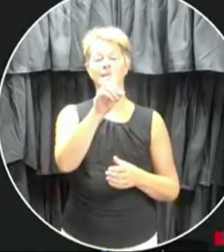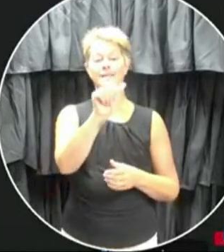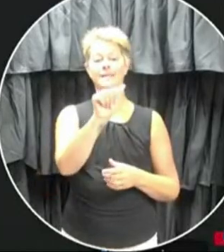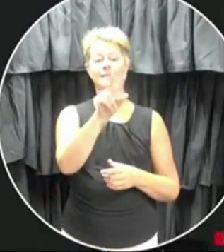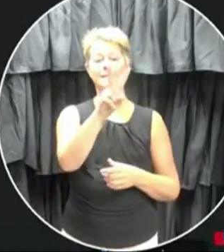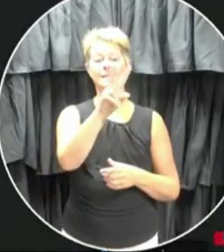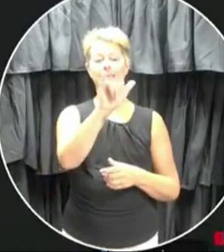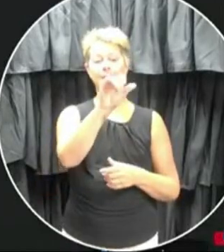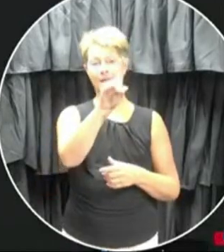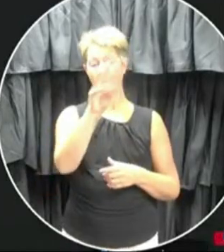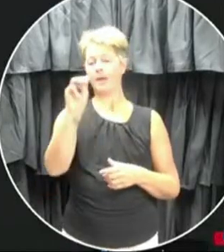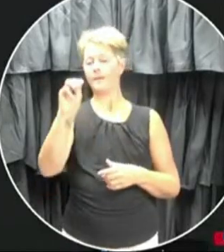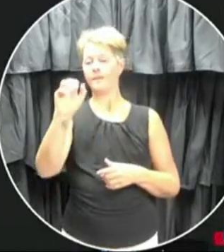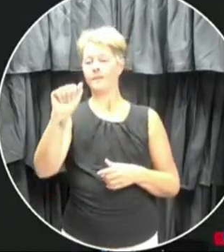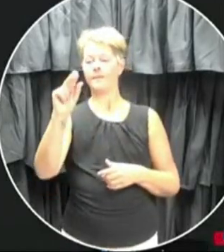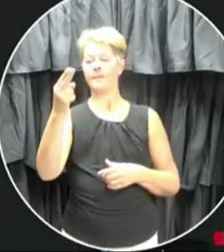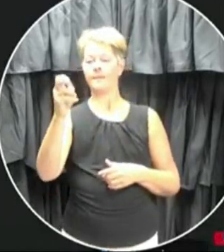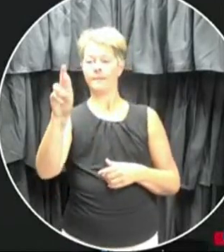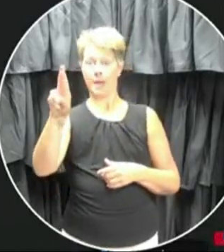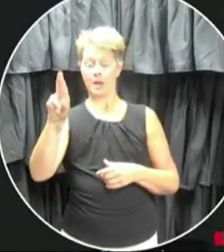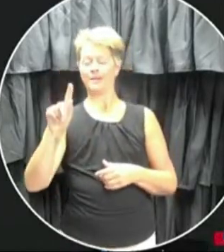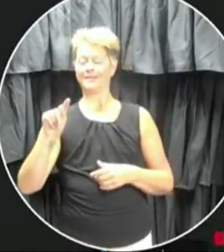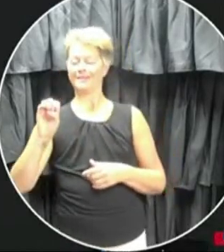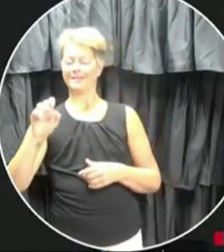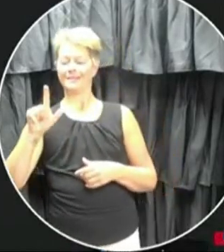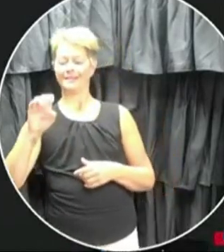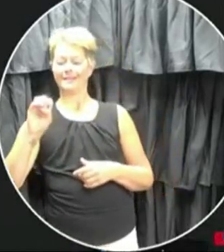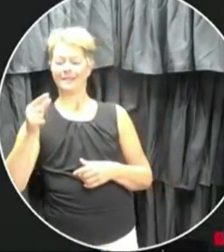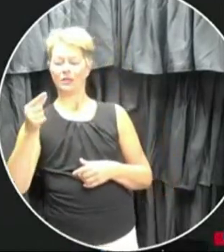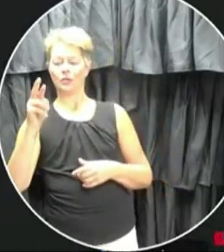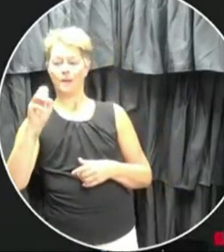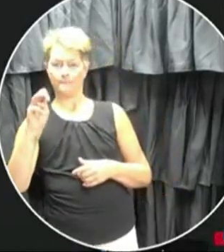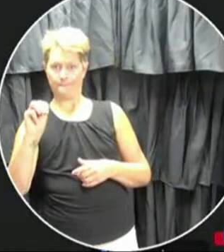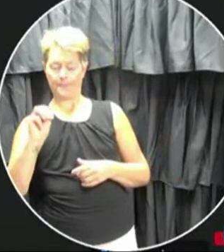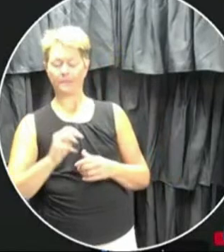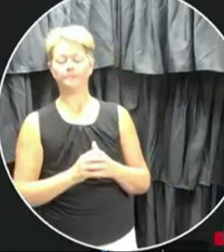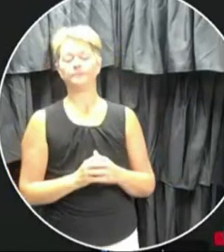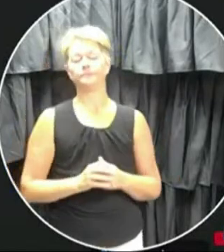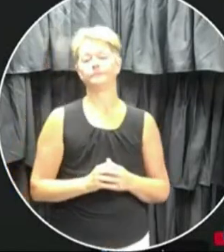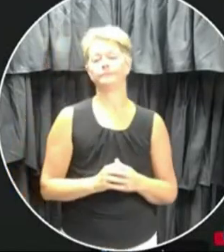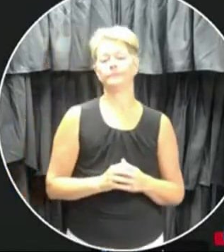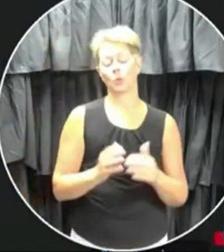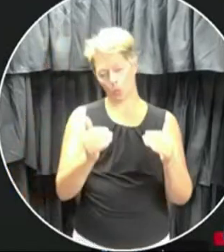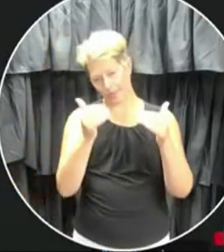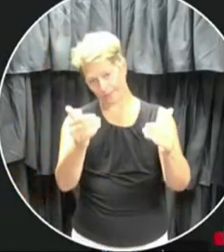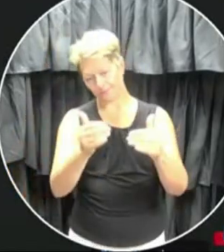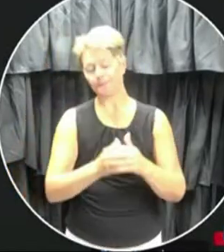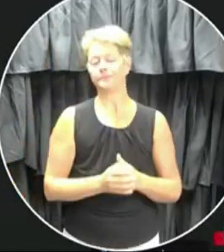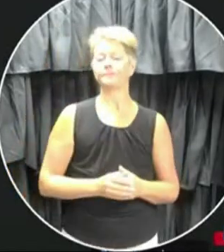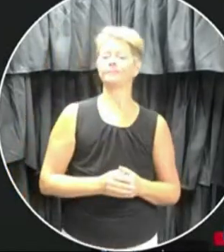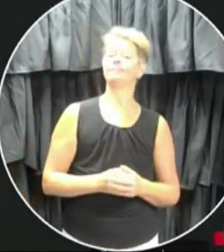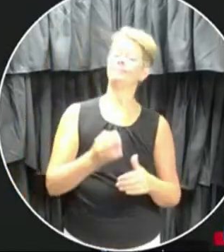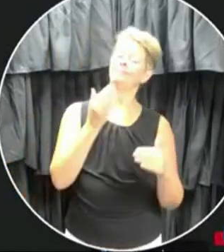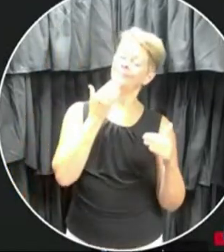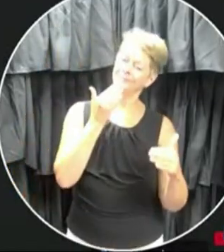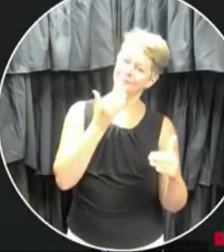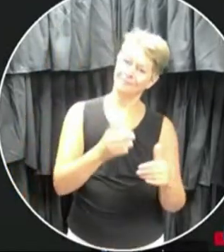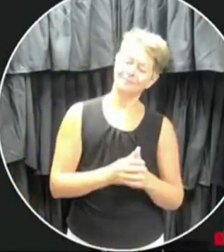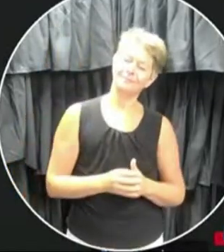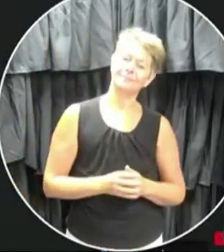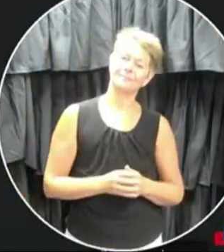with the telegram. David, go right ahead. Thank you very much. Um, I'm wondering if you can, uh,